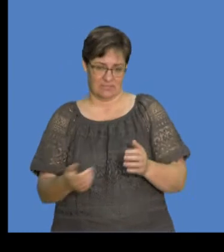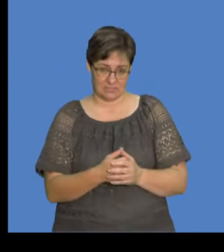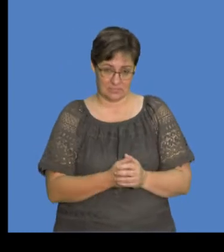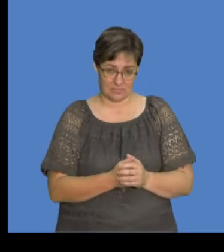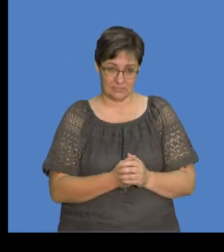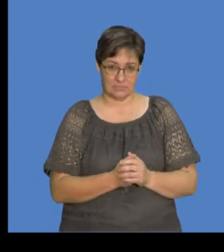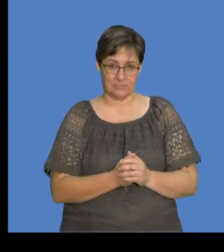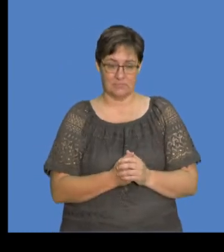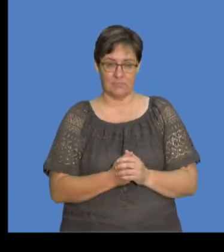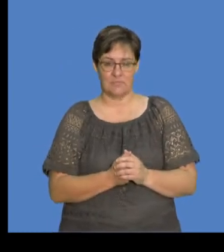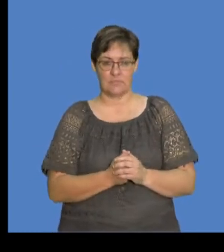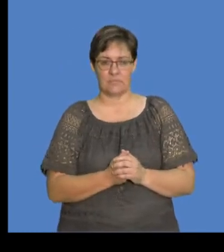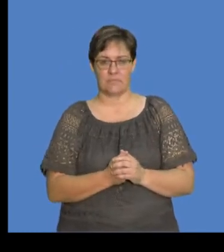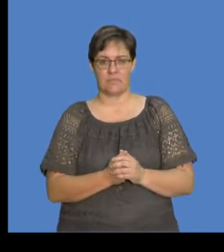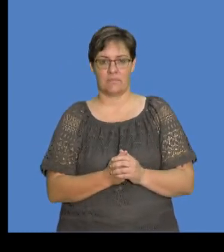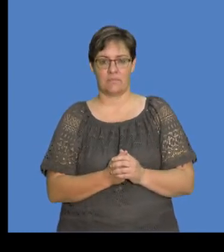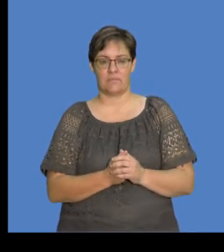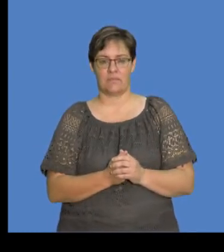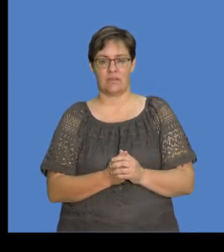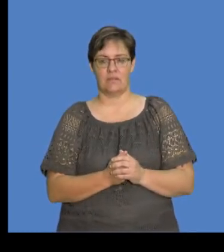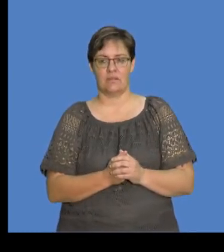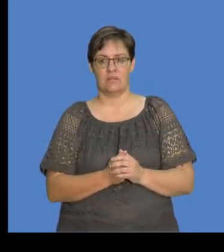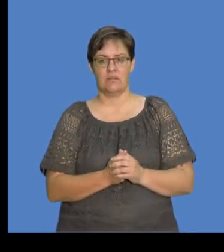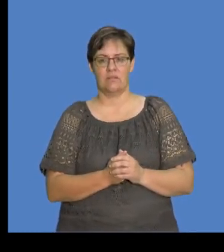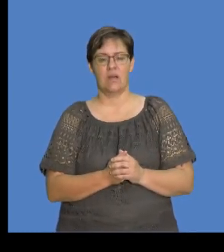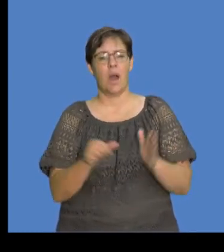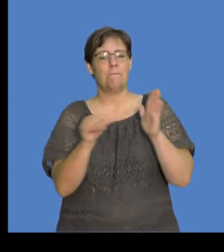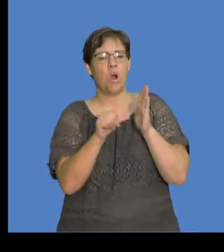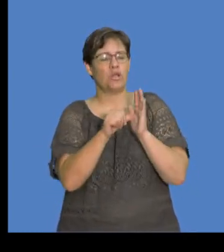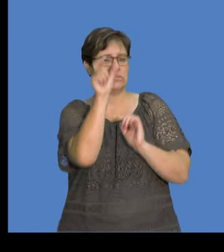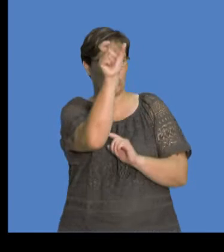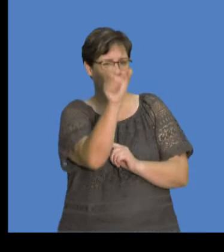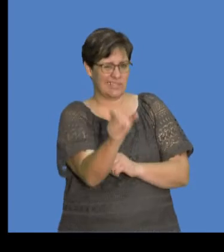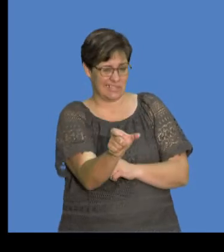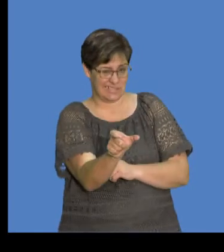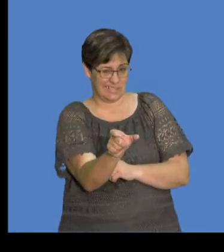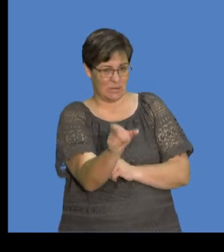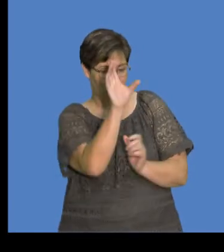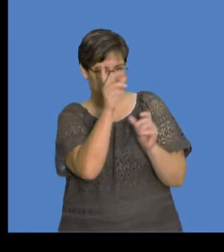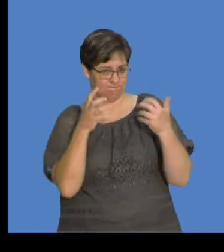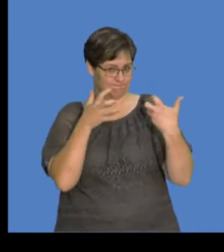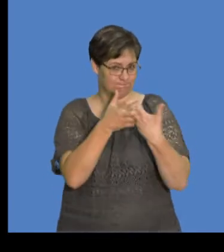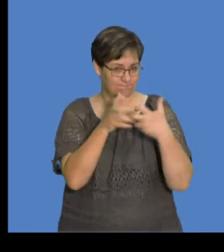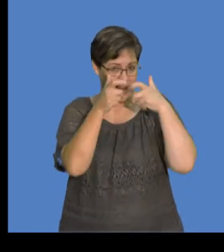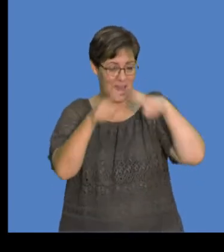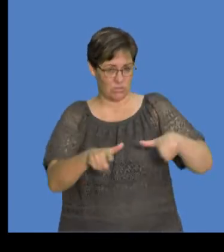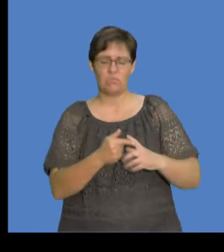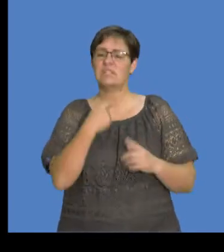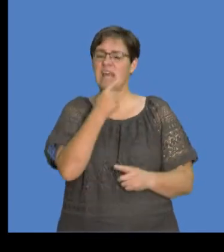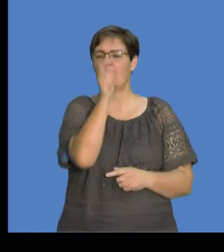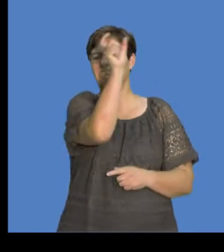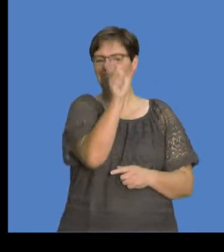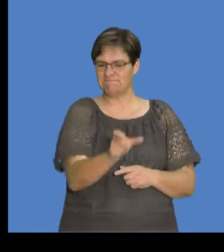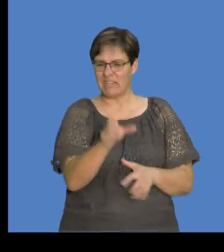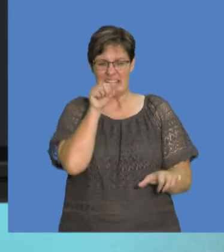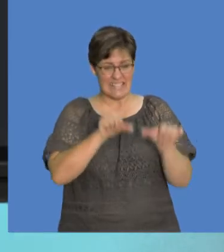or negative and positive, right, okay. And then the key words in terms of language, because when you talk terminology